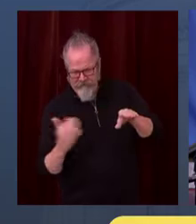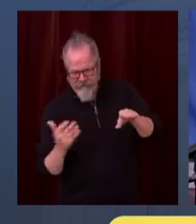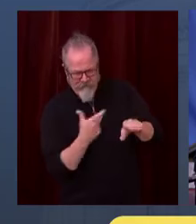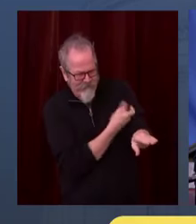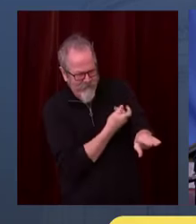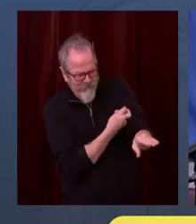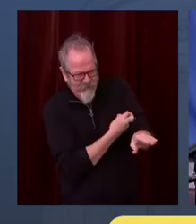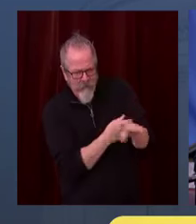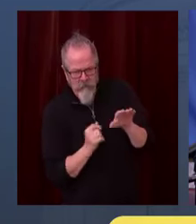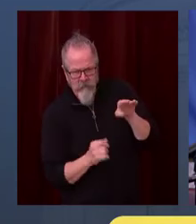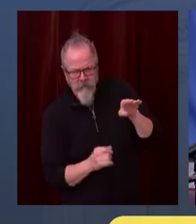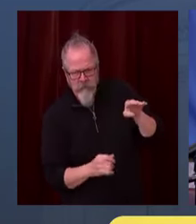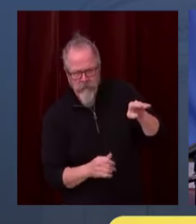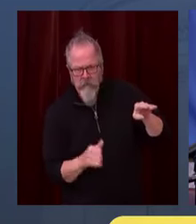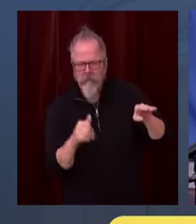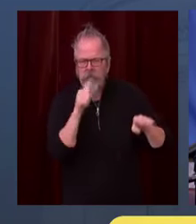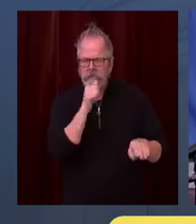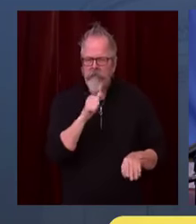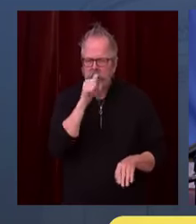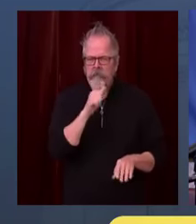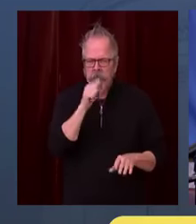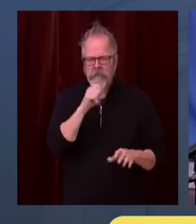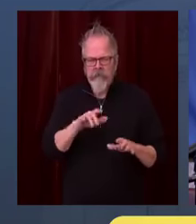So here are some parts of our plan.